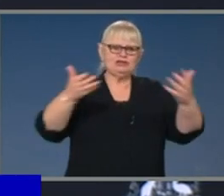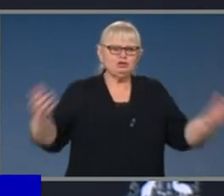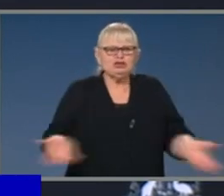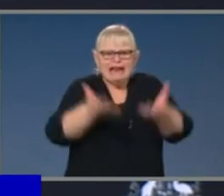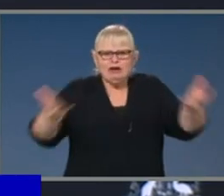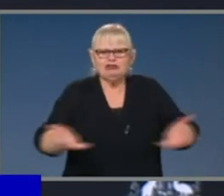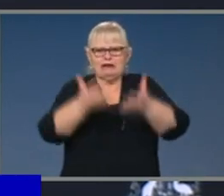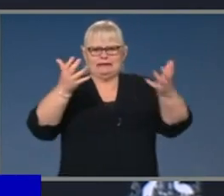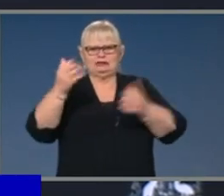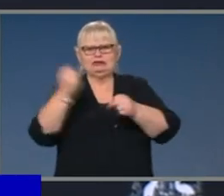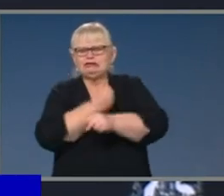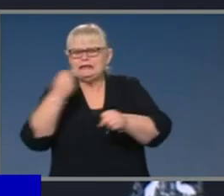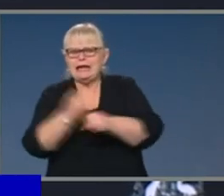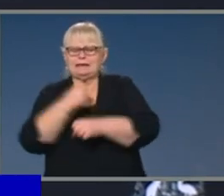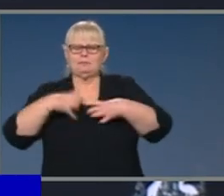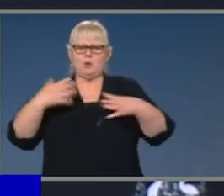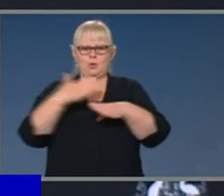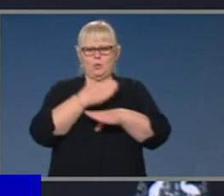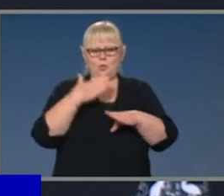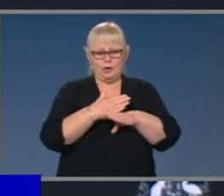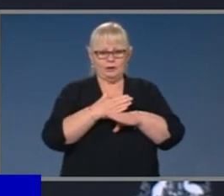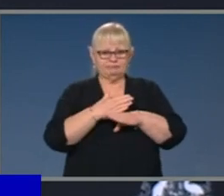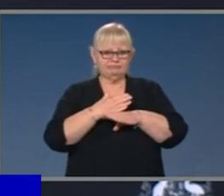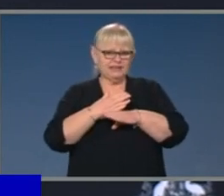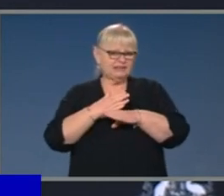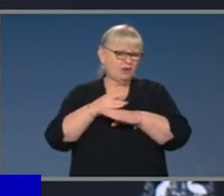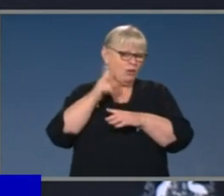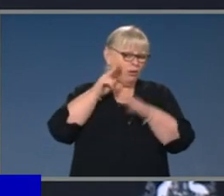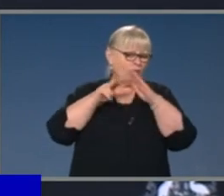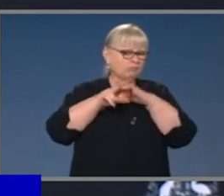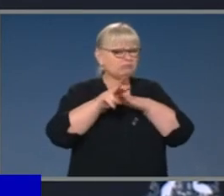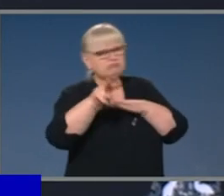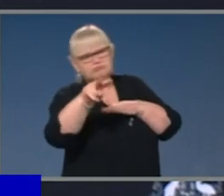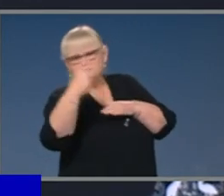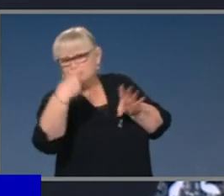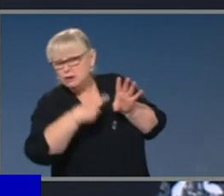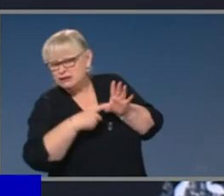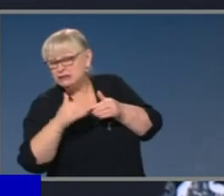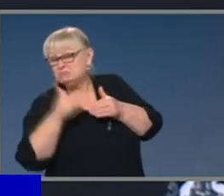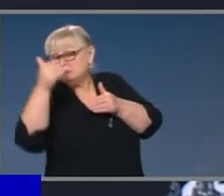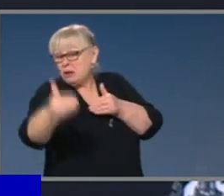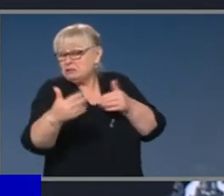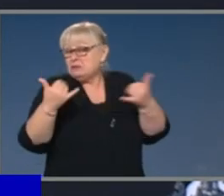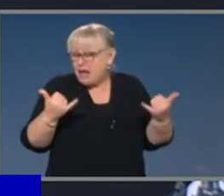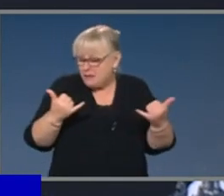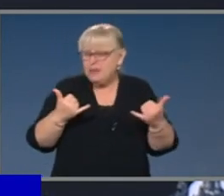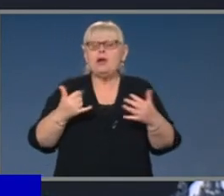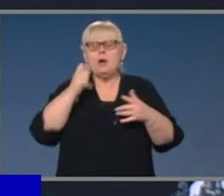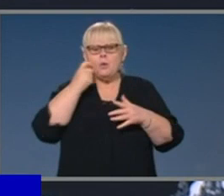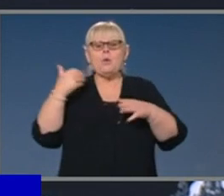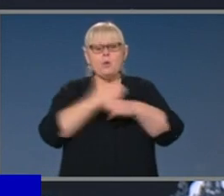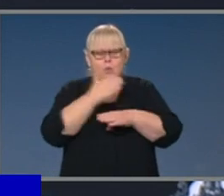jobs. As we look forward, over the next 12 months and beyond, our efforts